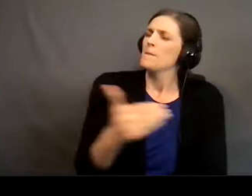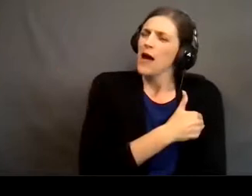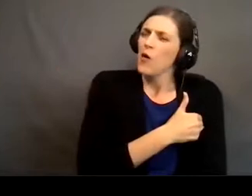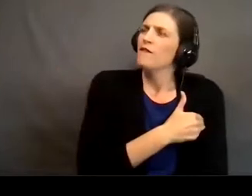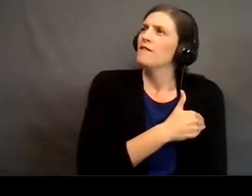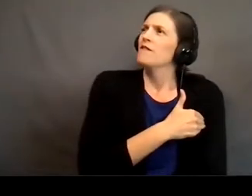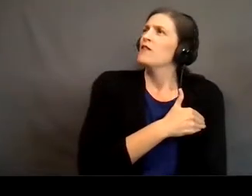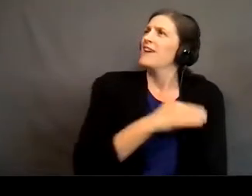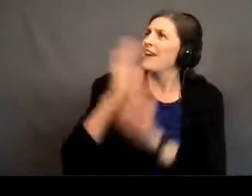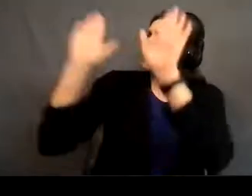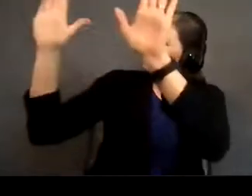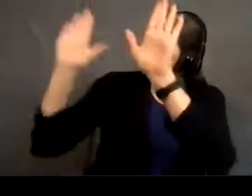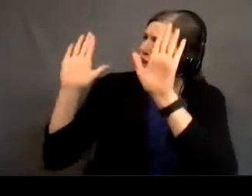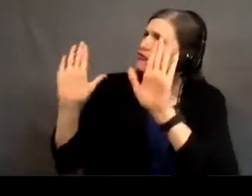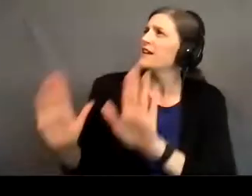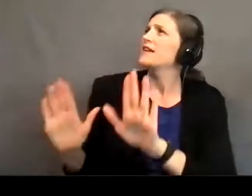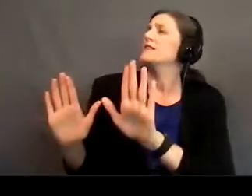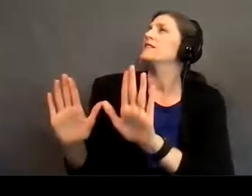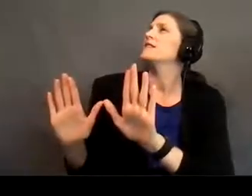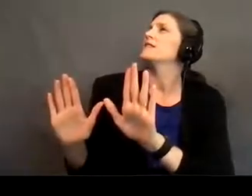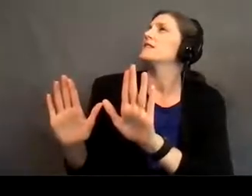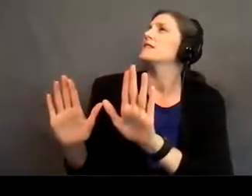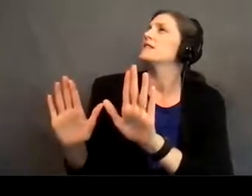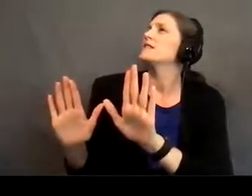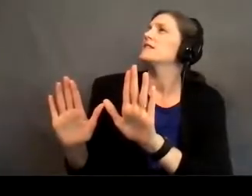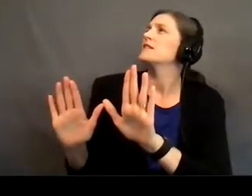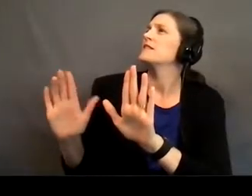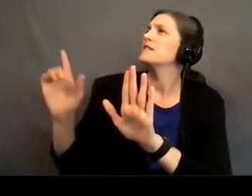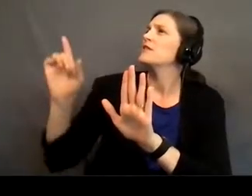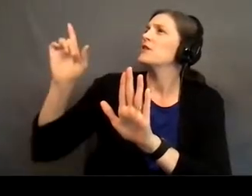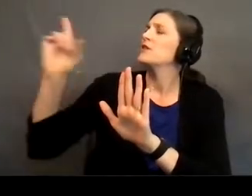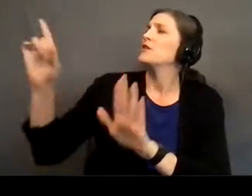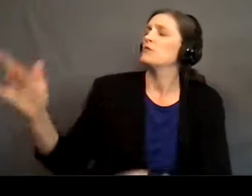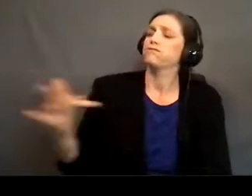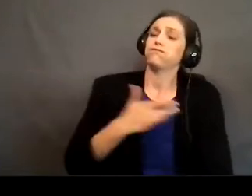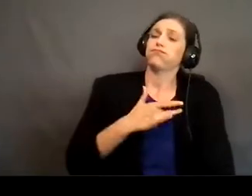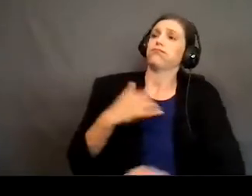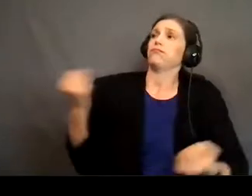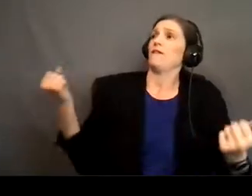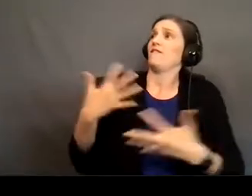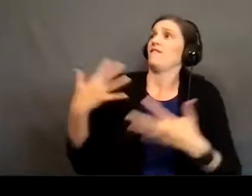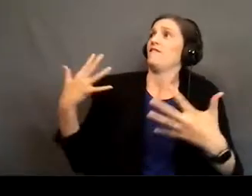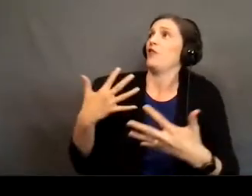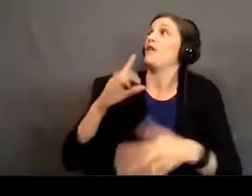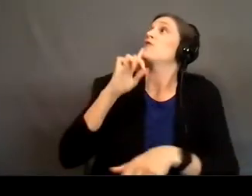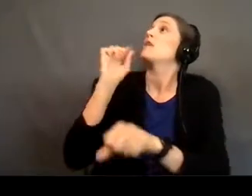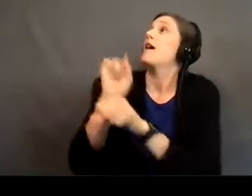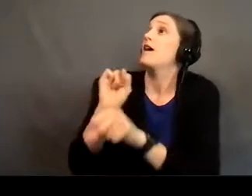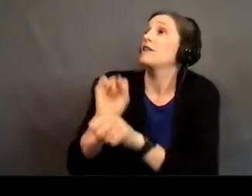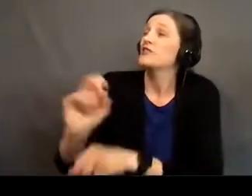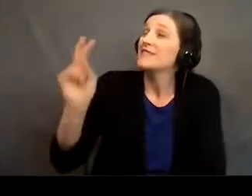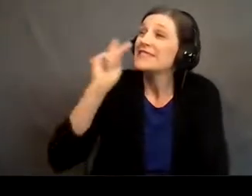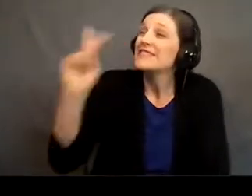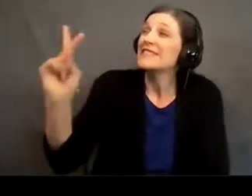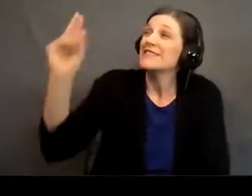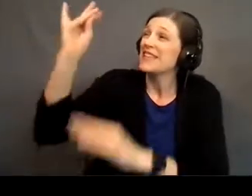and great you strike fear into our hearts when we actually begin to see and